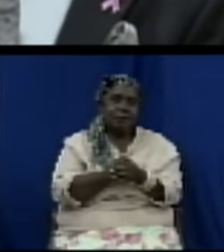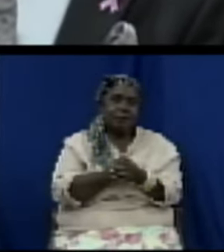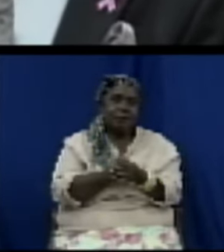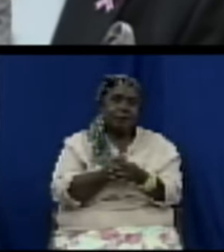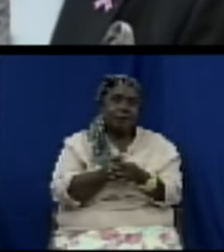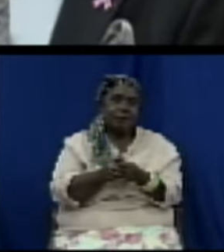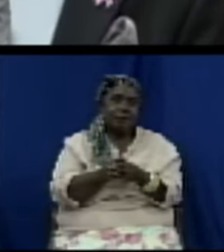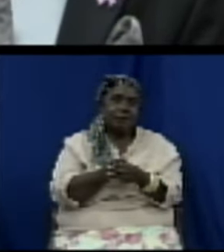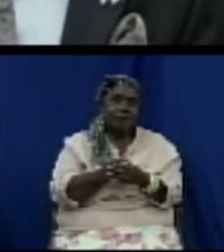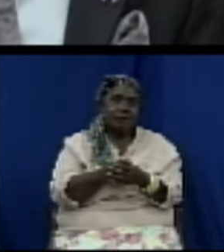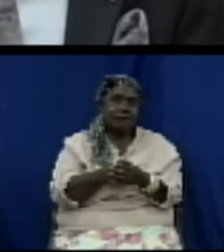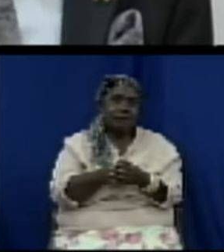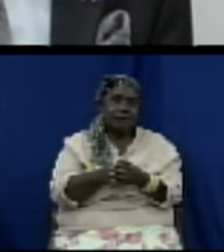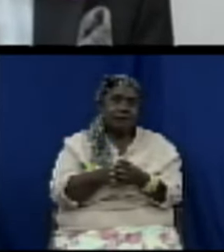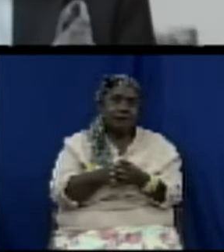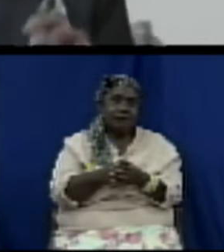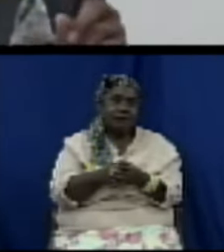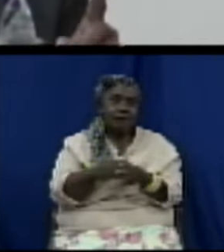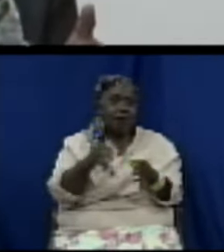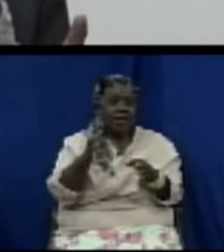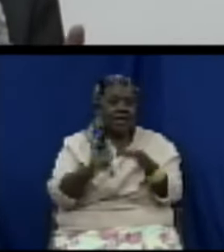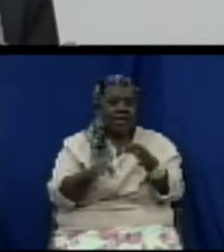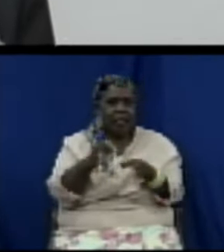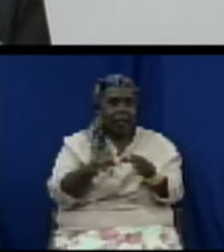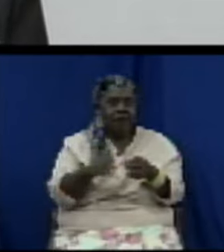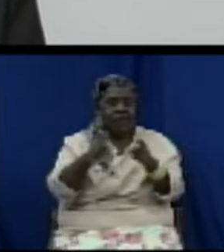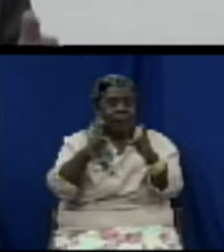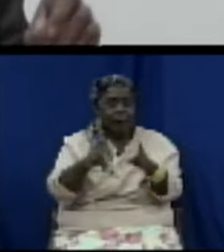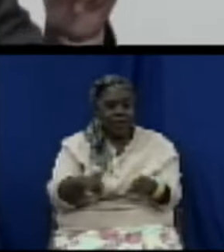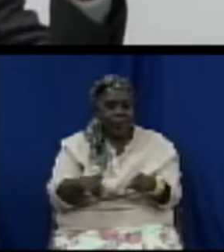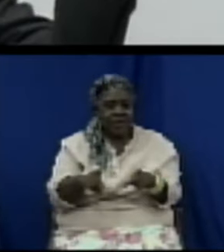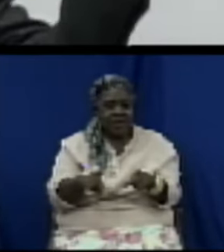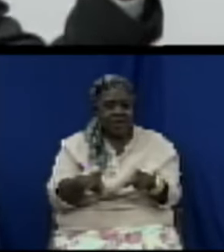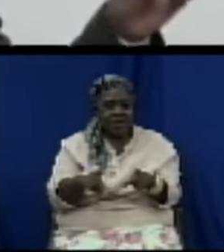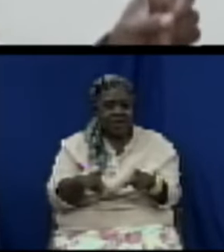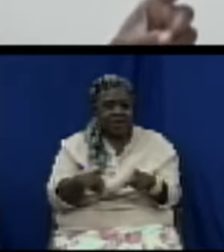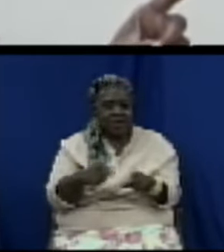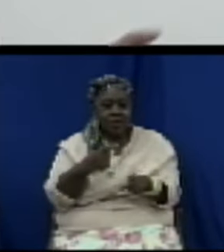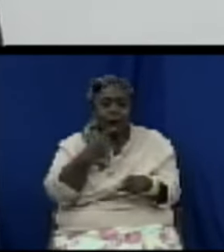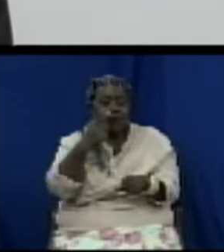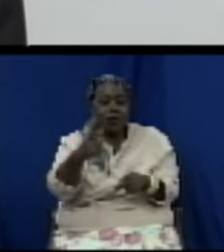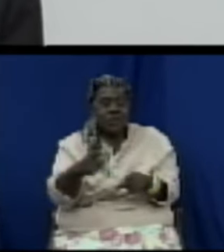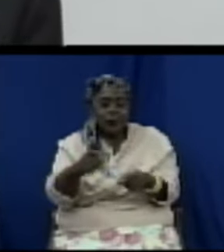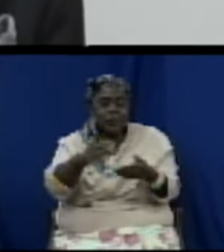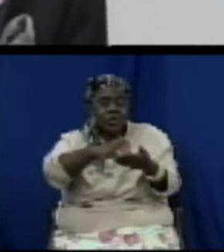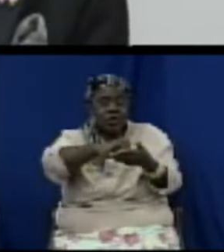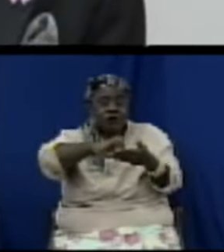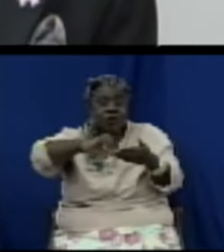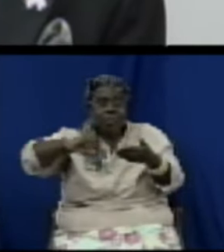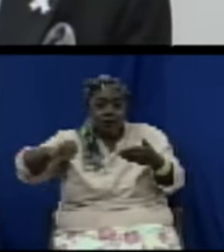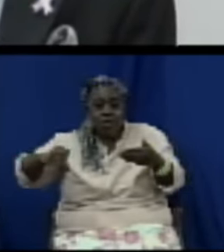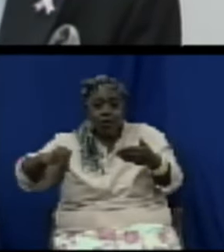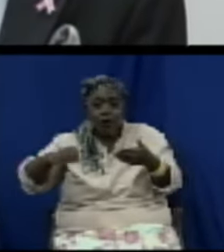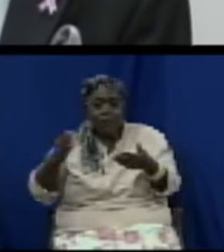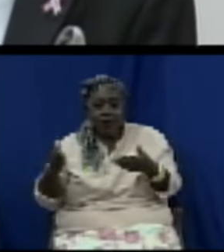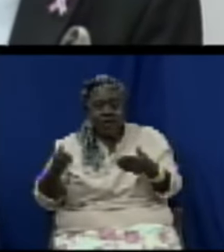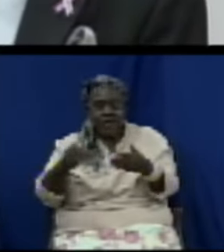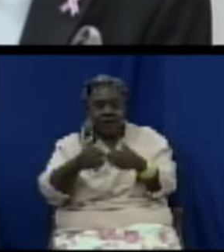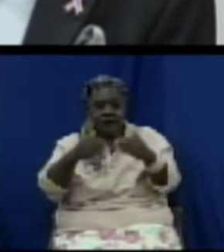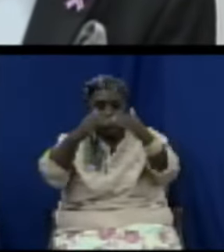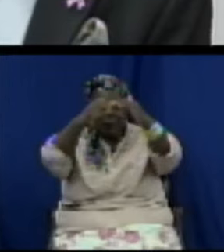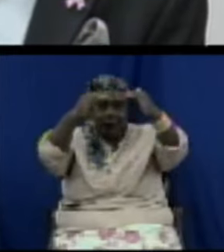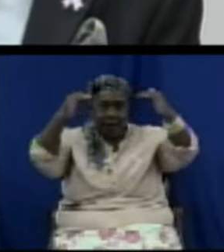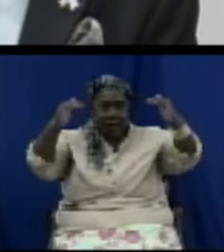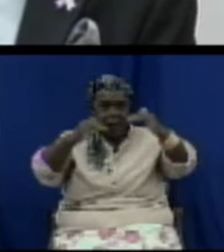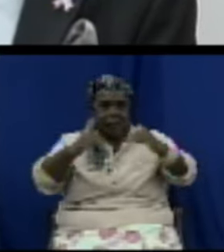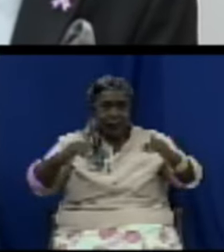was asked to remove the date or tamper with certain specific guidelines